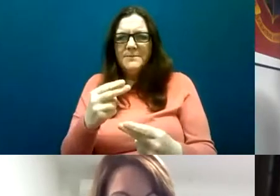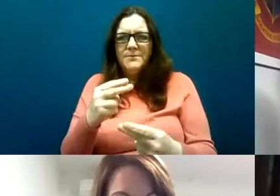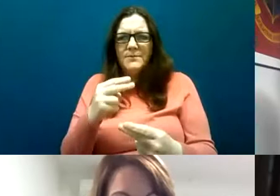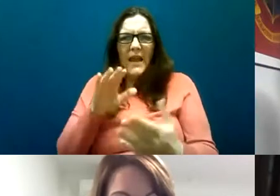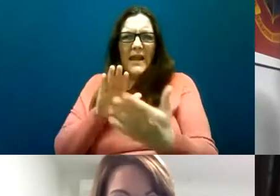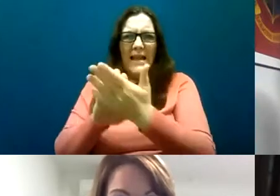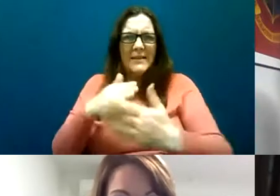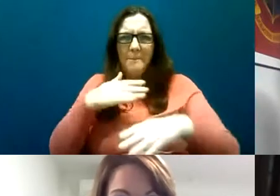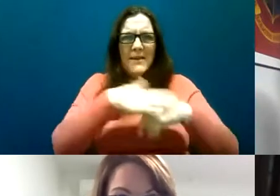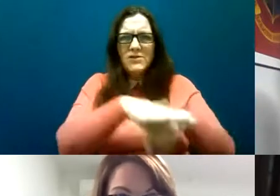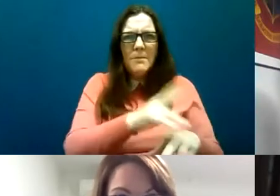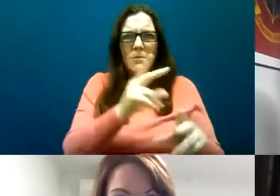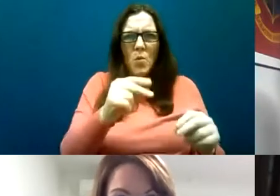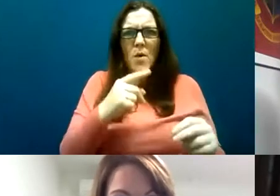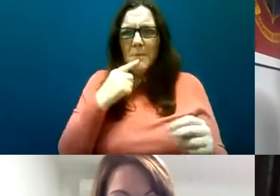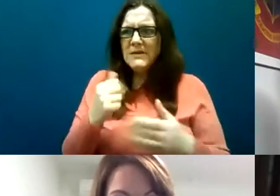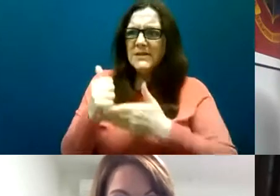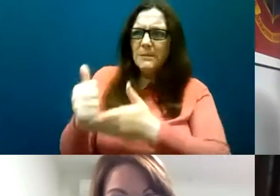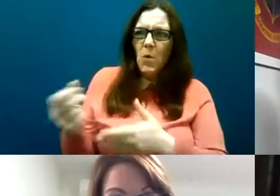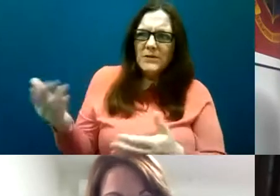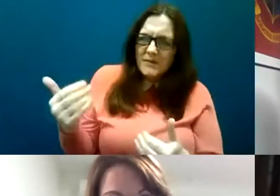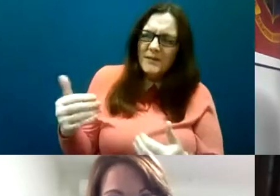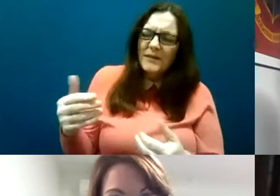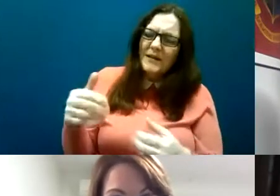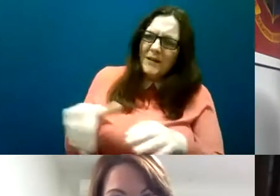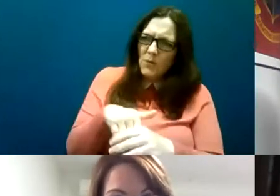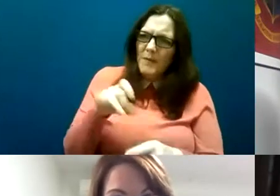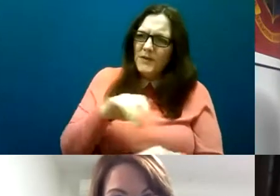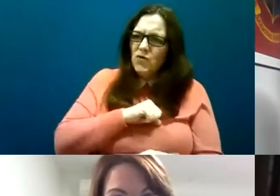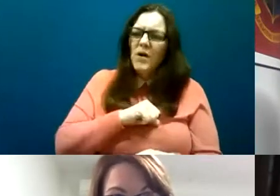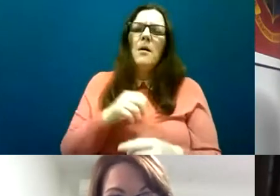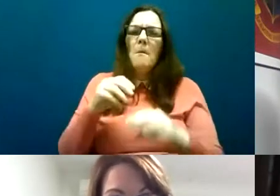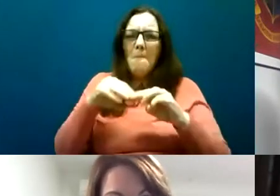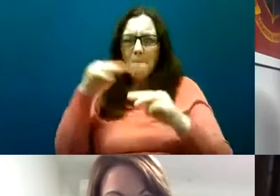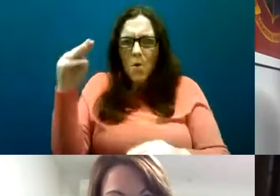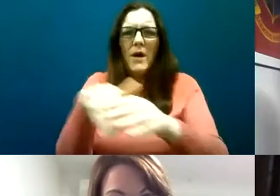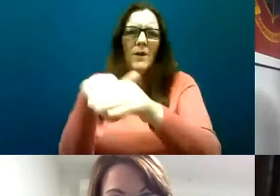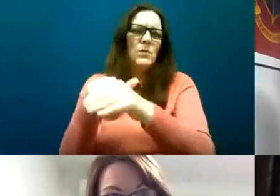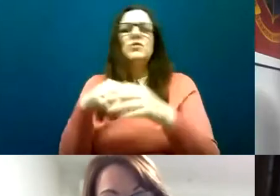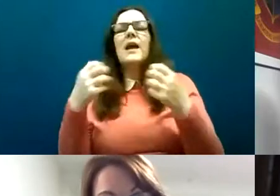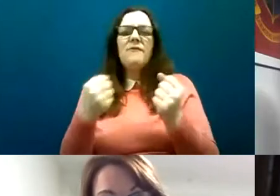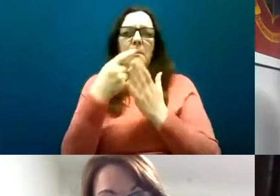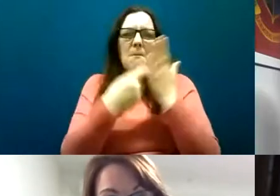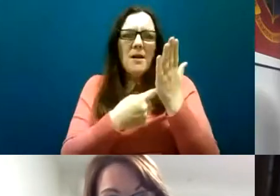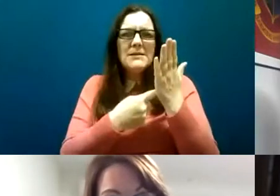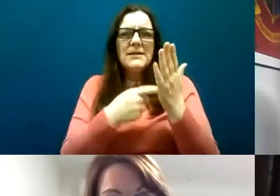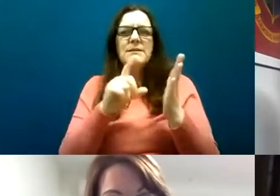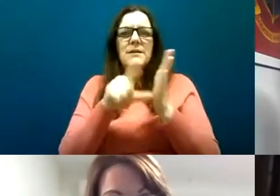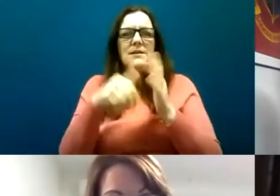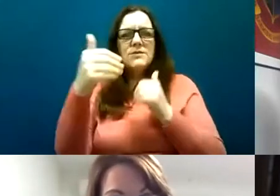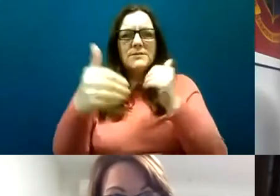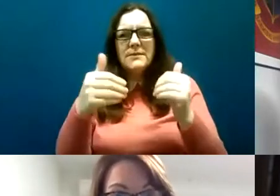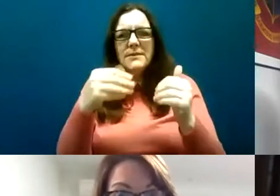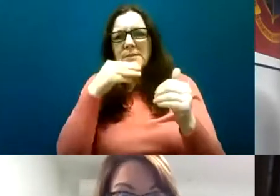against mainstreaming it's actually supporting mainstreaming because it leads to further inclusion in terms of policy which then becomes inclusive